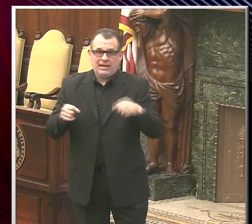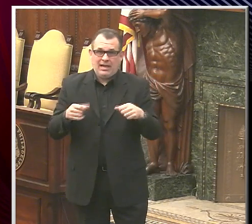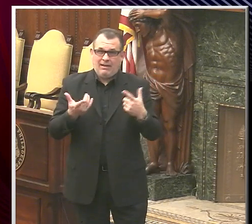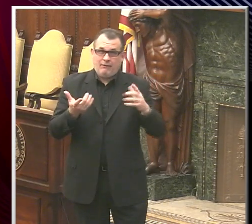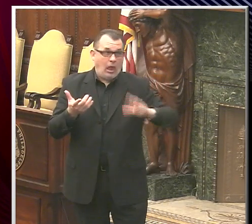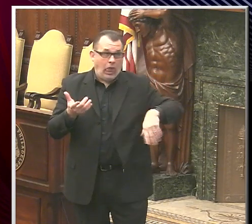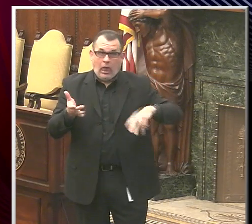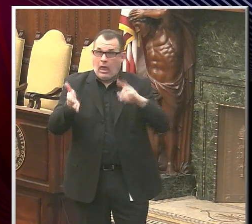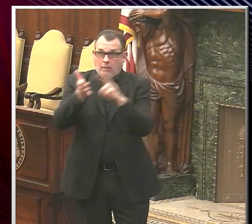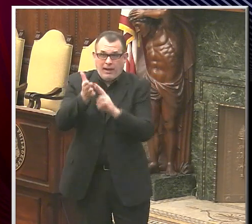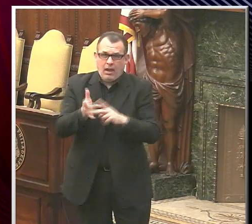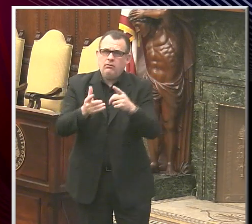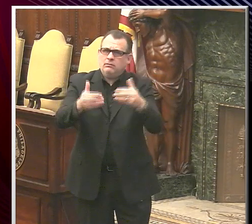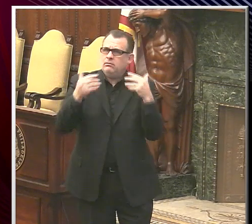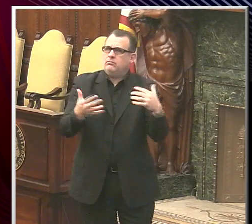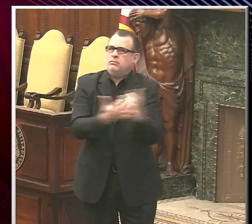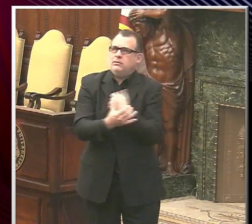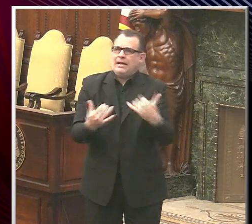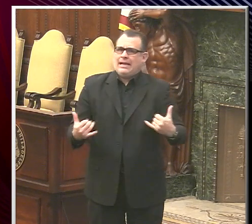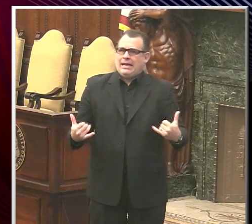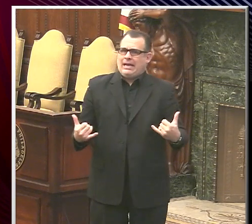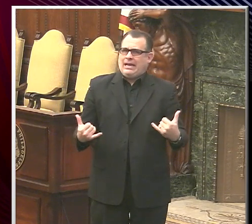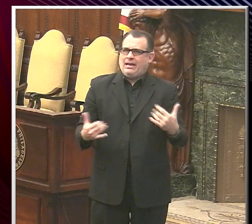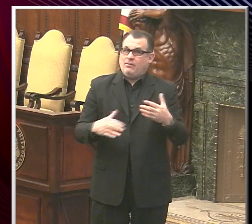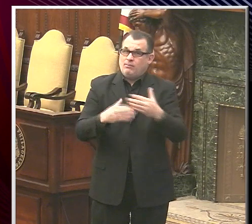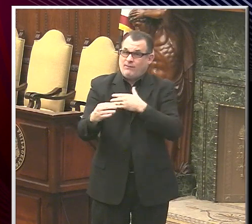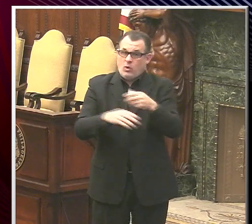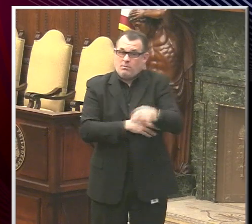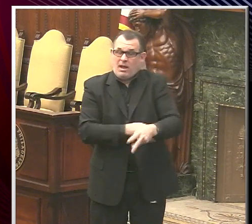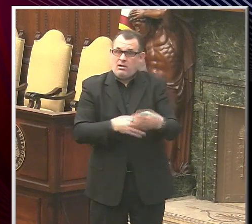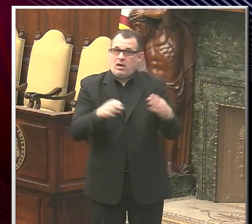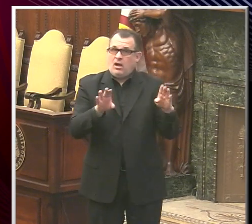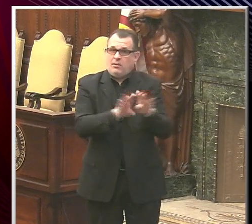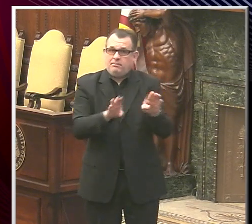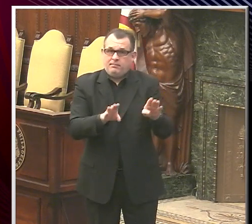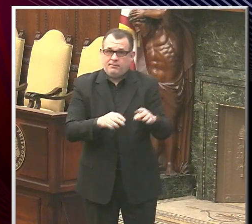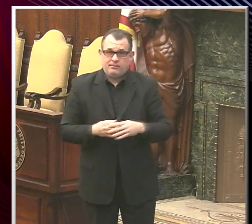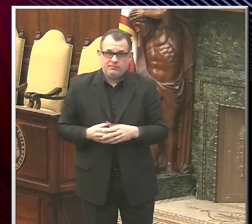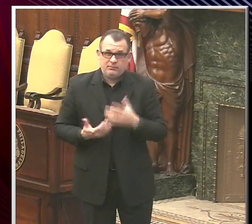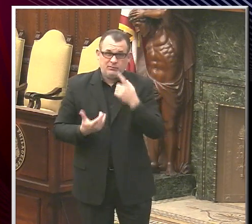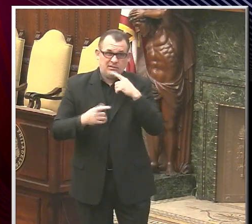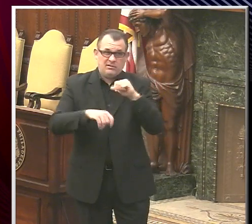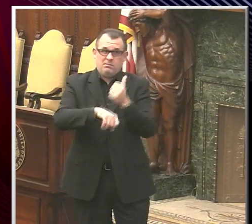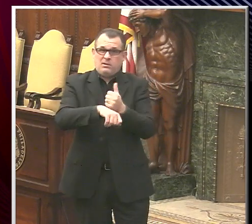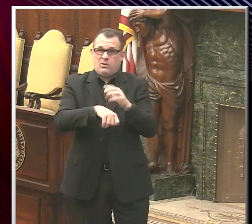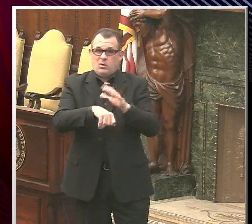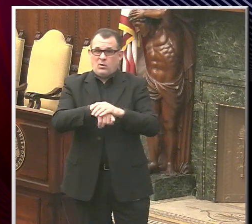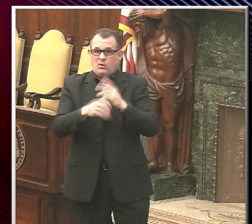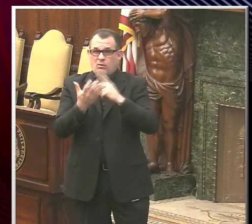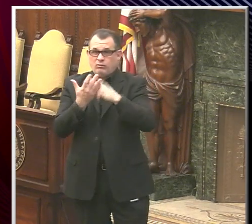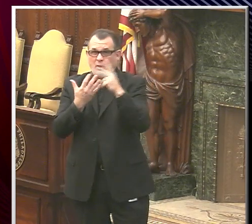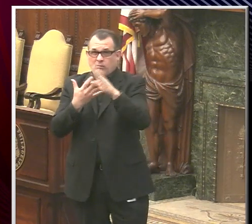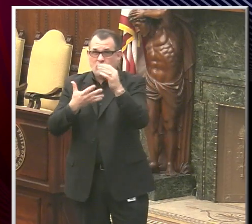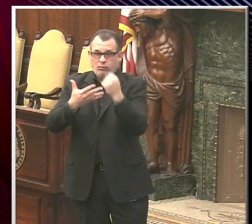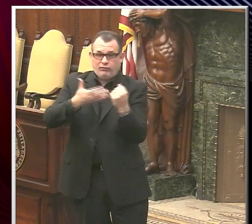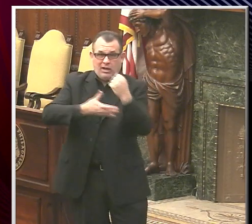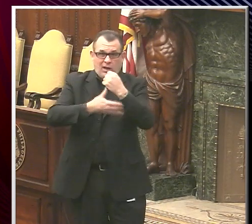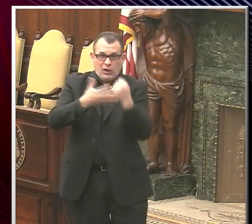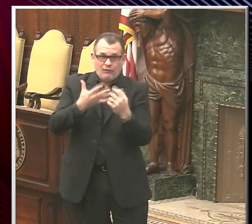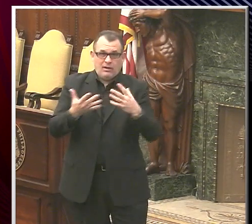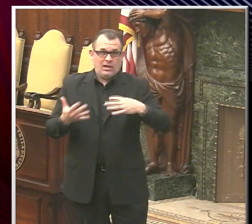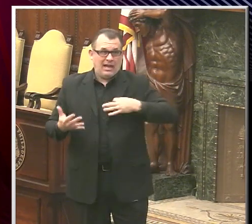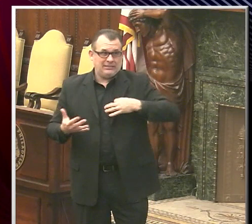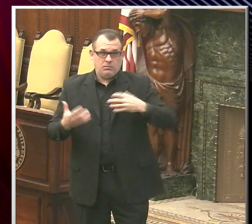please do so before midnight. Awards will be made based on eligibility and alignment with program priorities, so it's not too late.